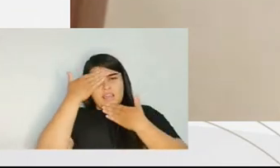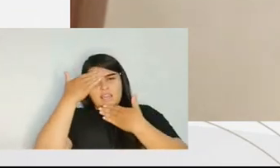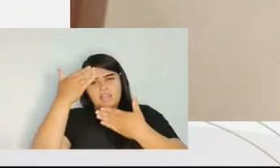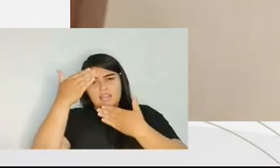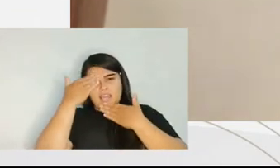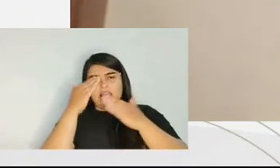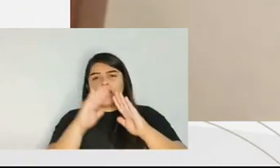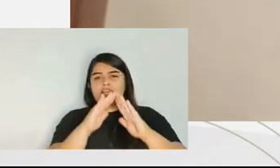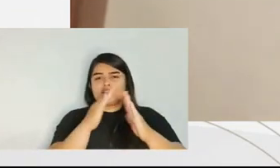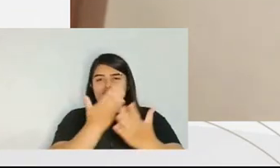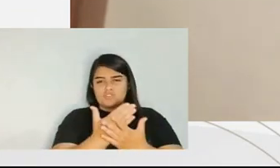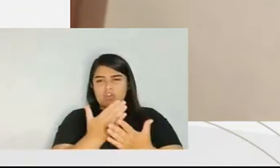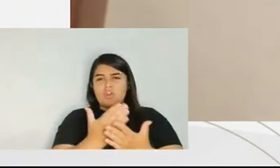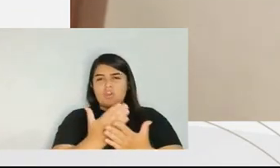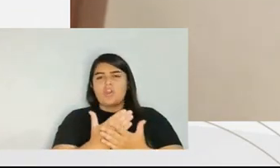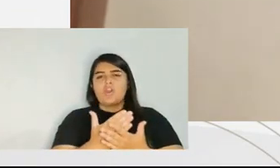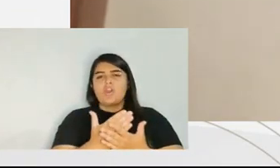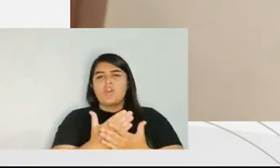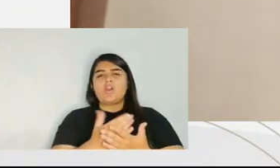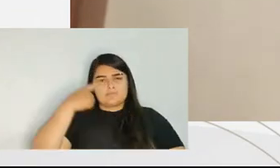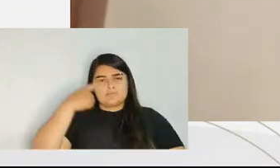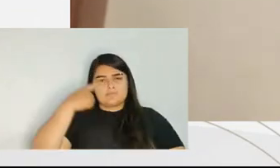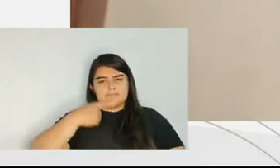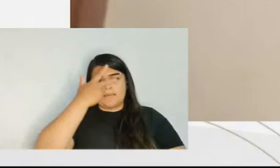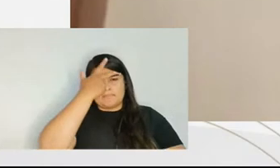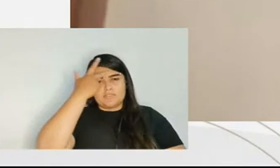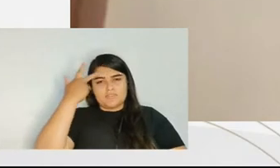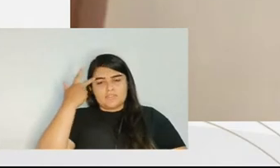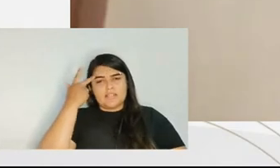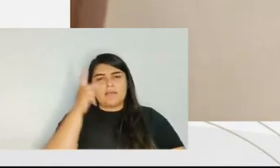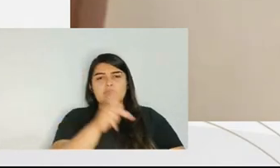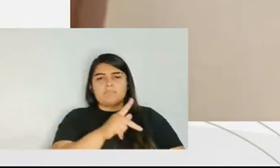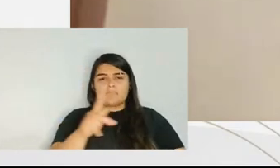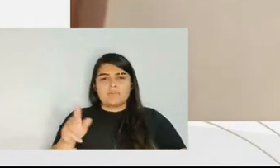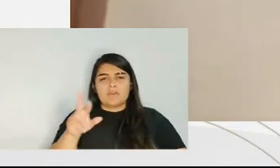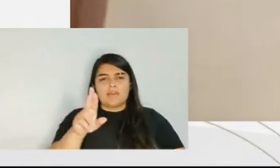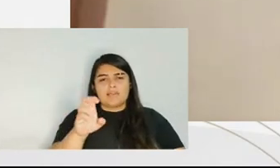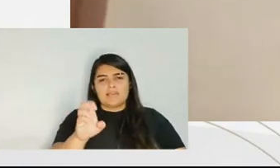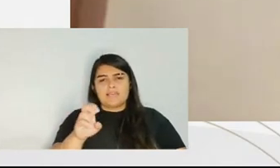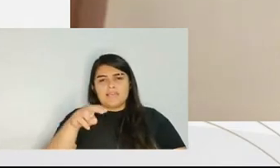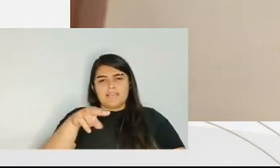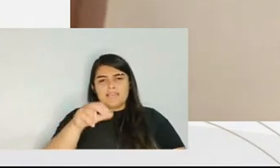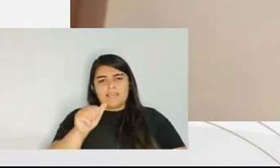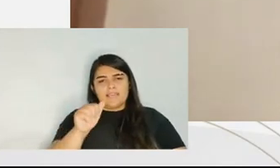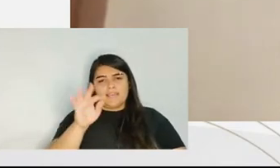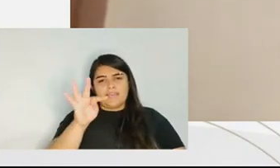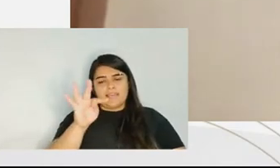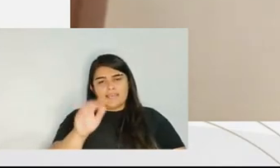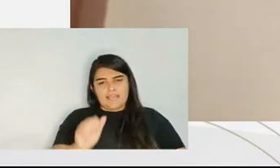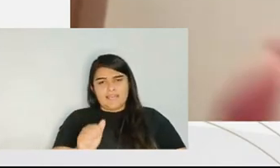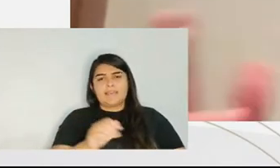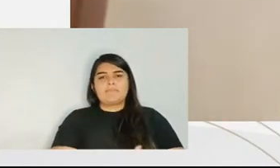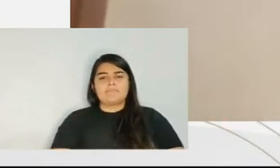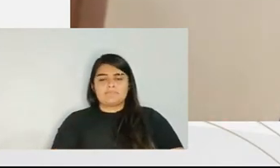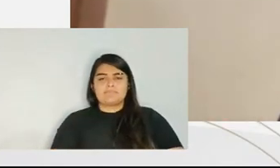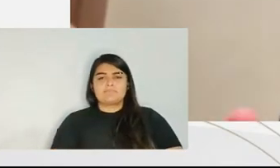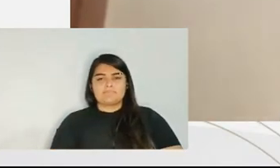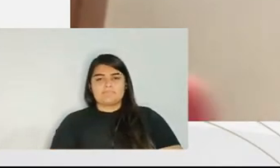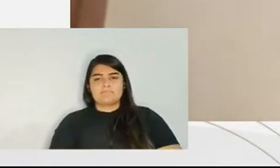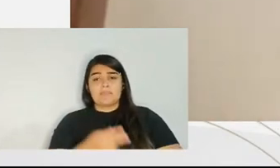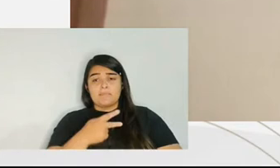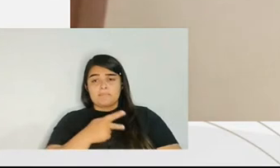renewing all my congratulations to Renata Gil,